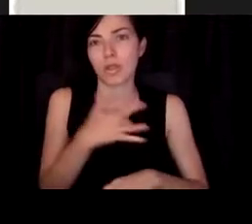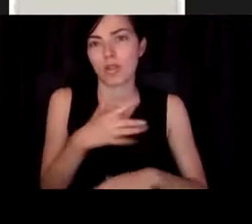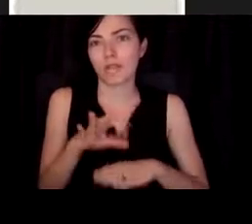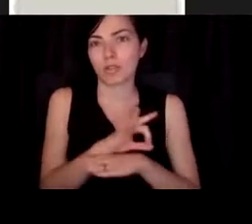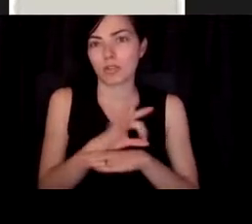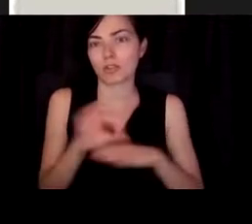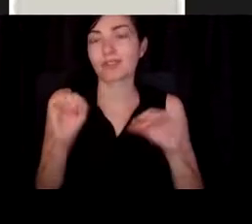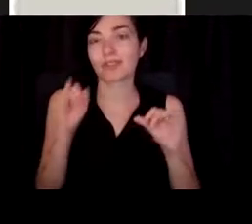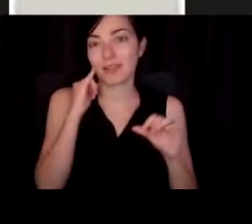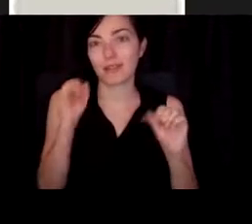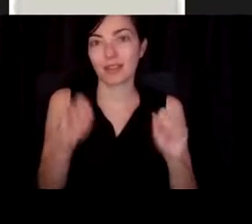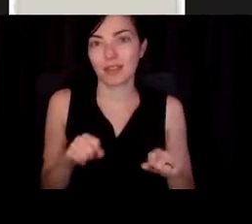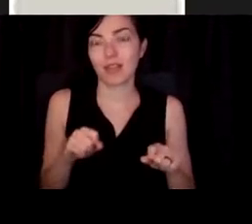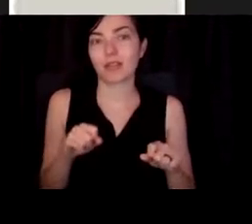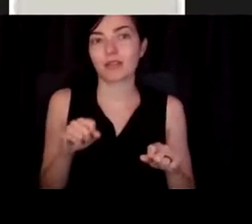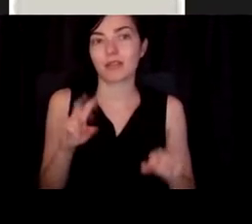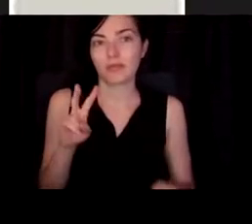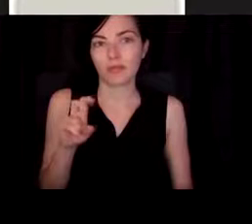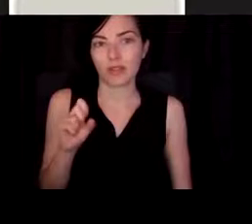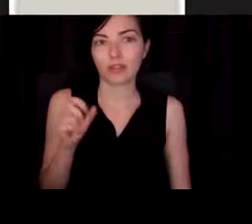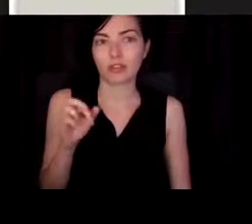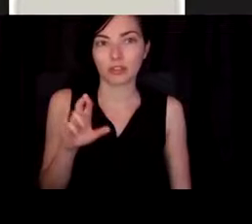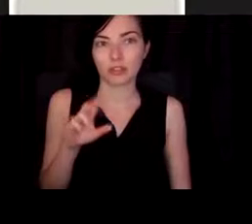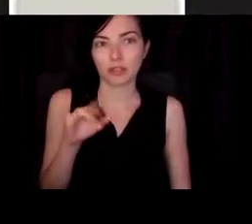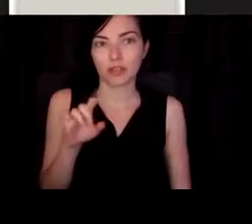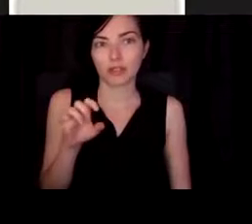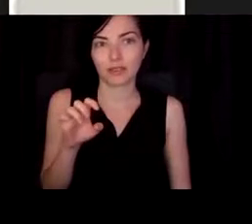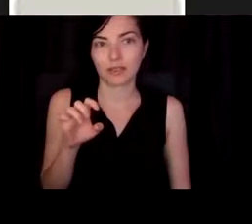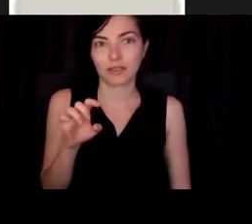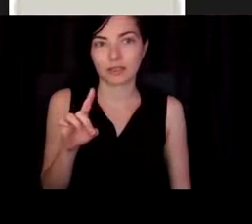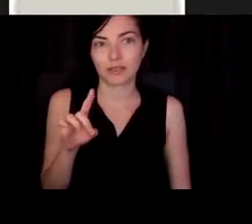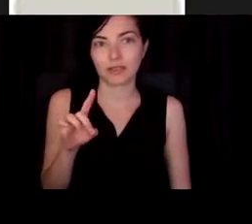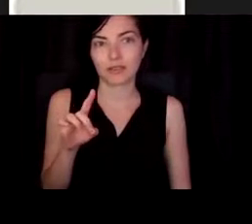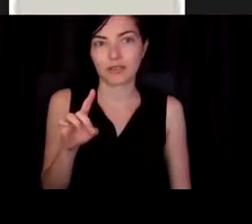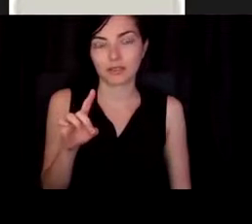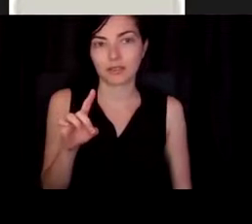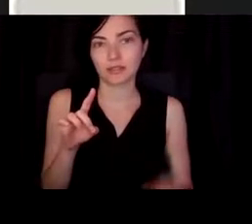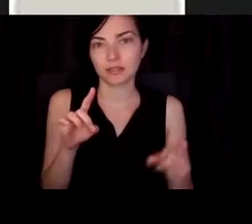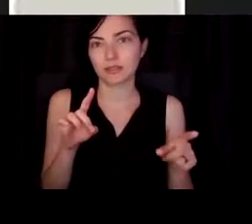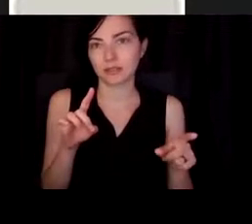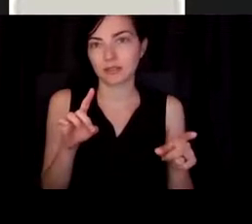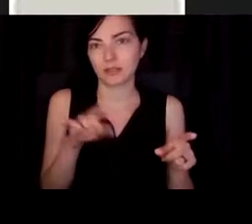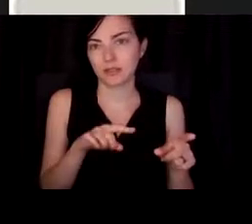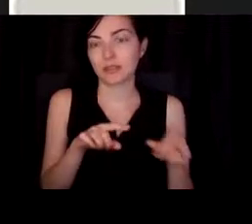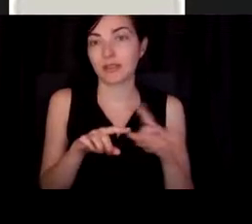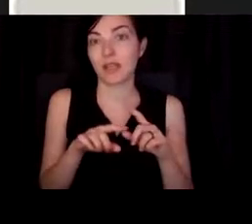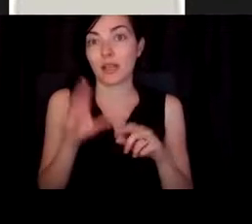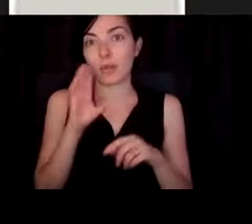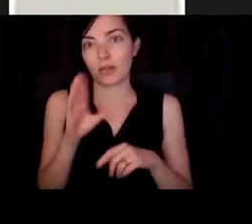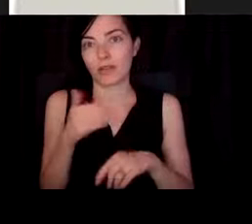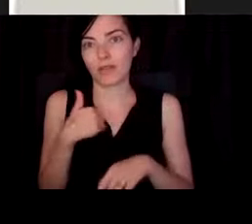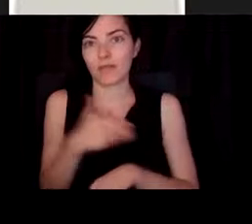-vascularize these. And we can actually show that we get really muscle throughout them. But you need that